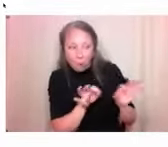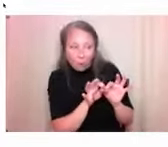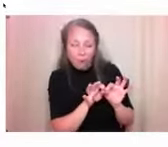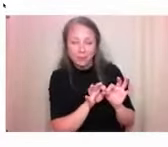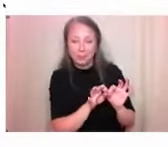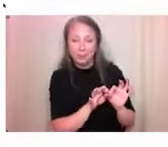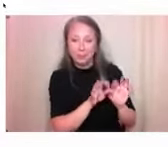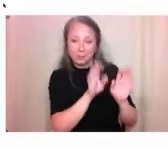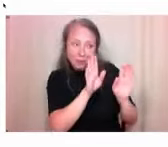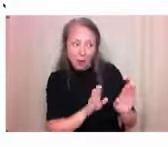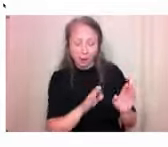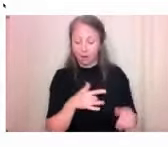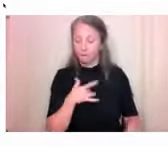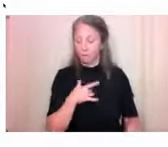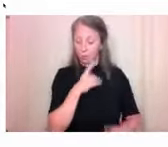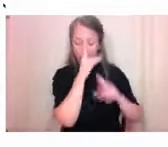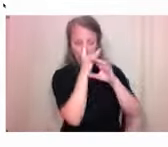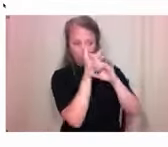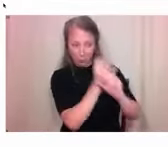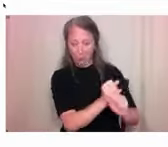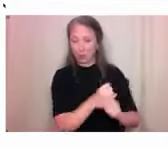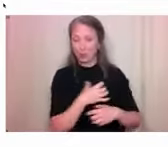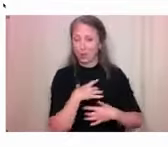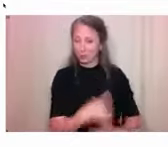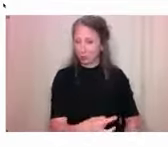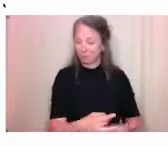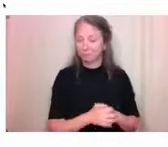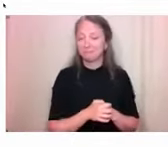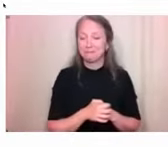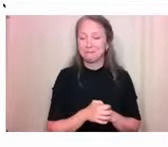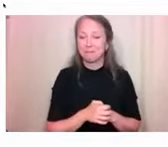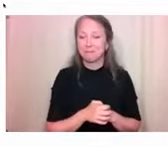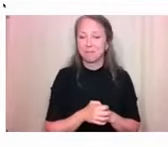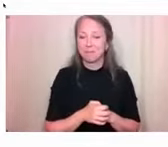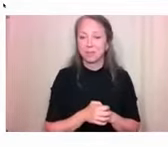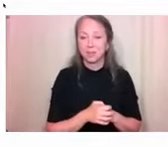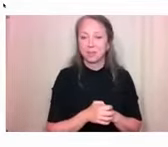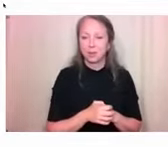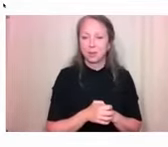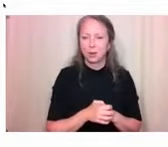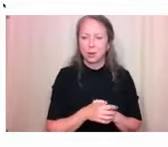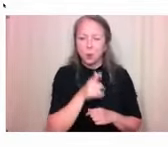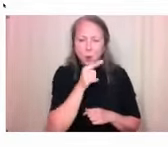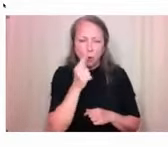fascinating to me, at least. Who do you think should be seeing this research?